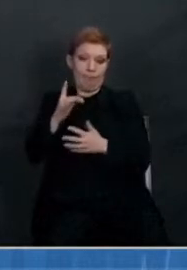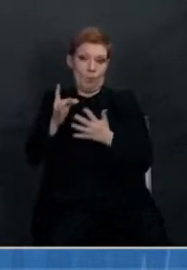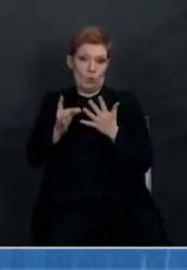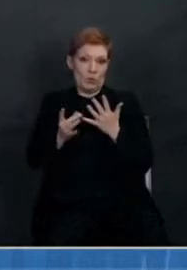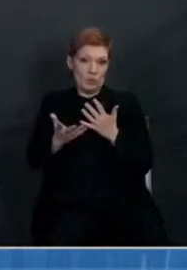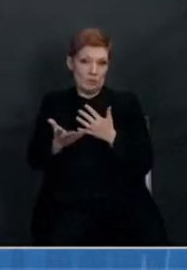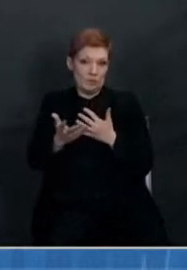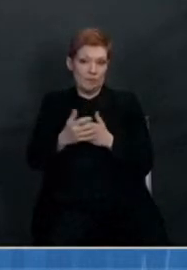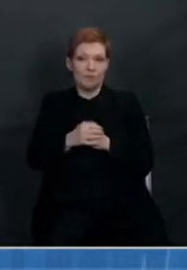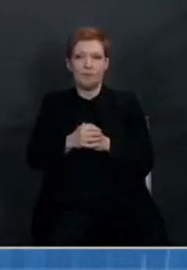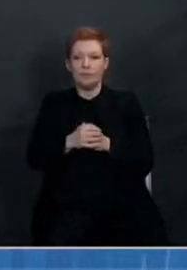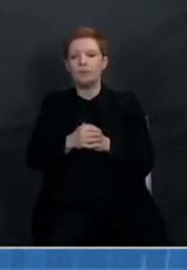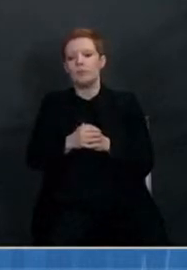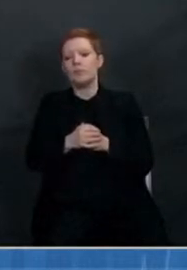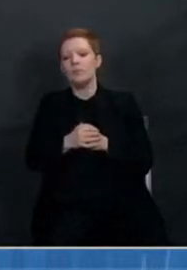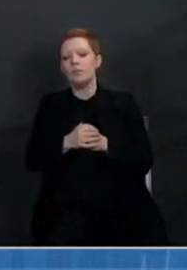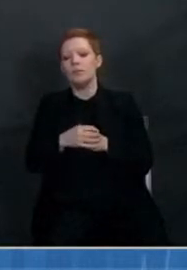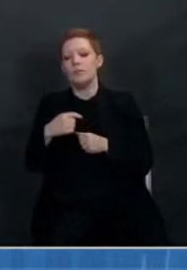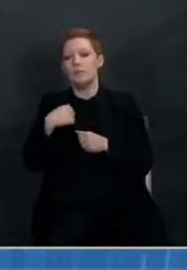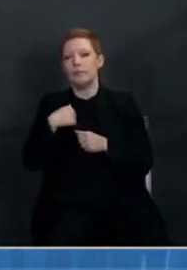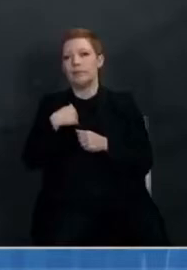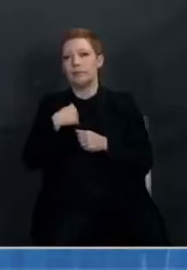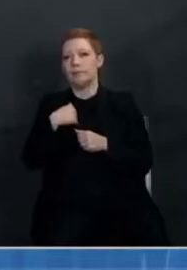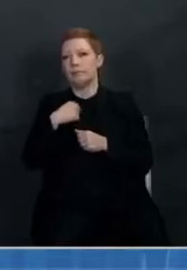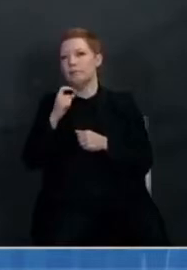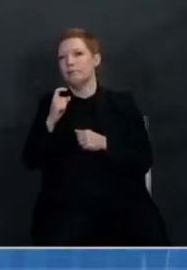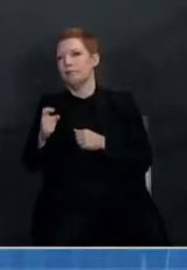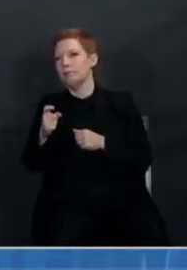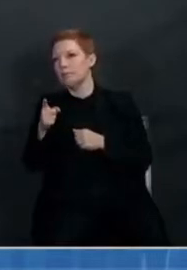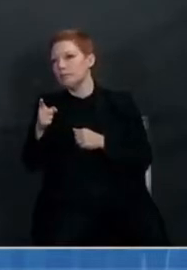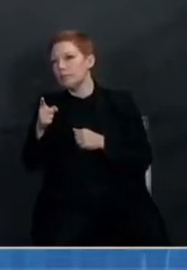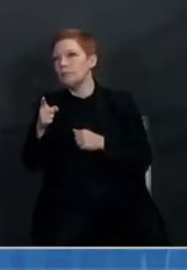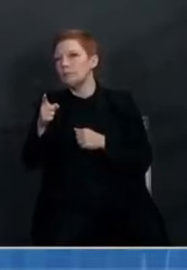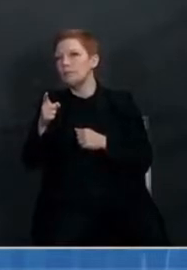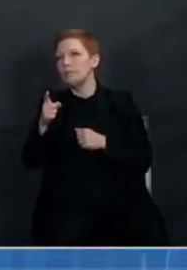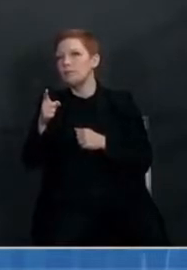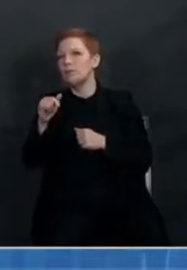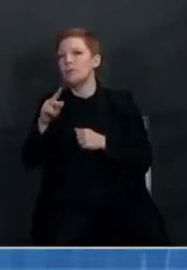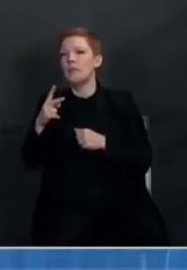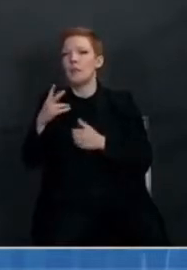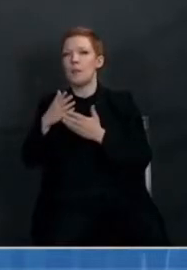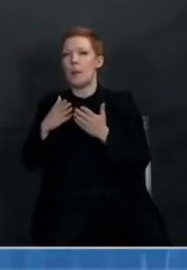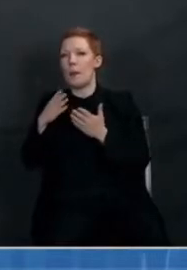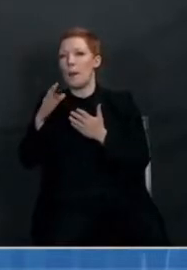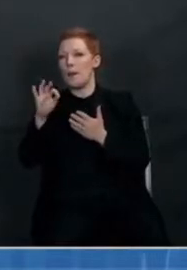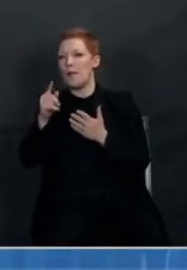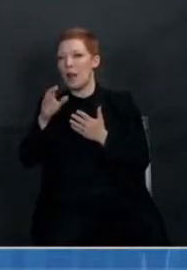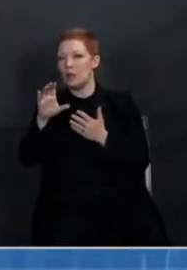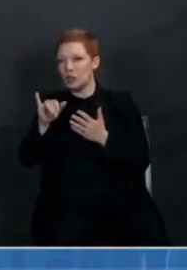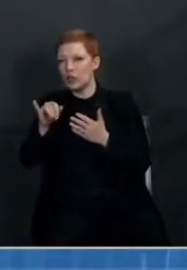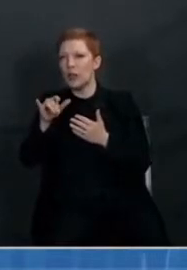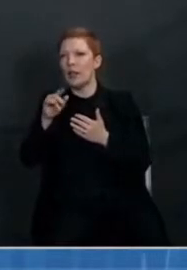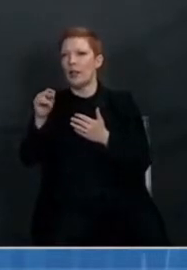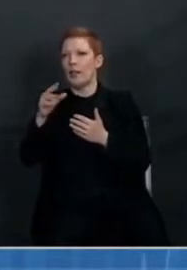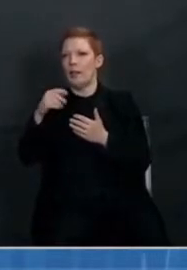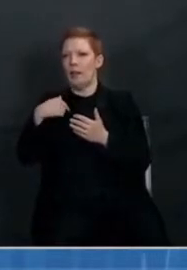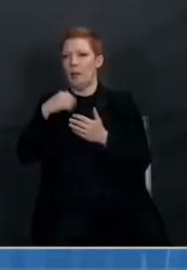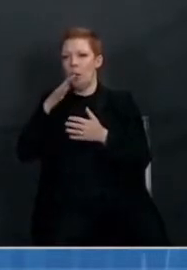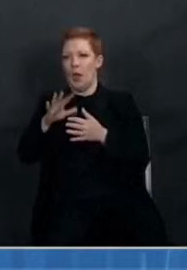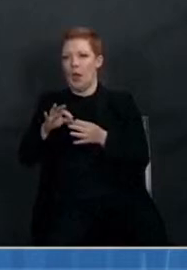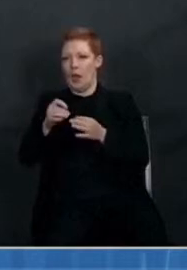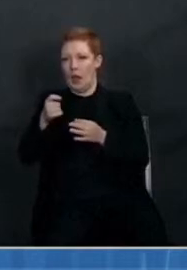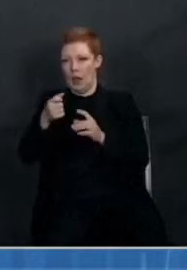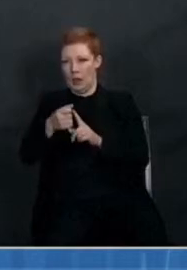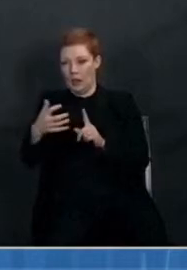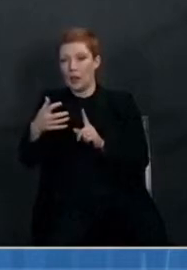half and I'll pass the second part to Dr. Fauci, because I think he does a very nice job explaining what what is